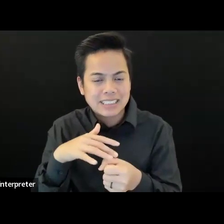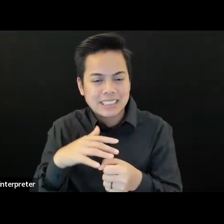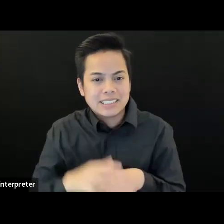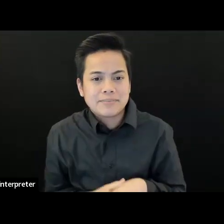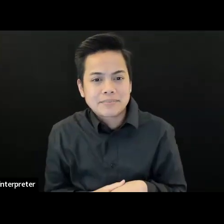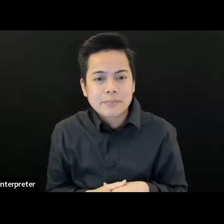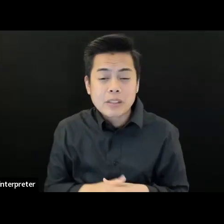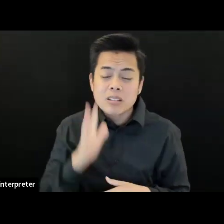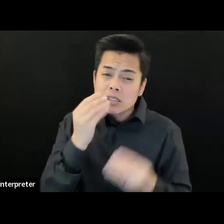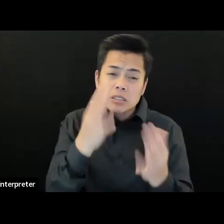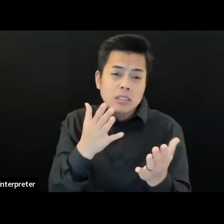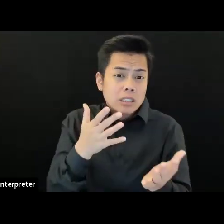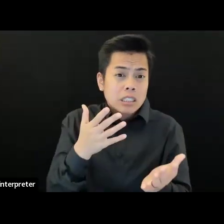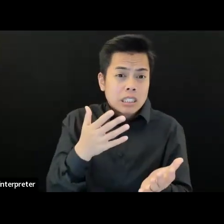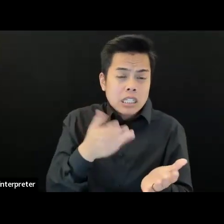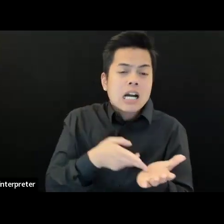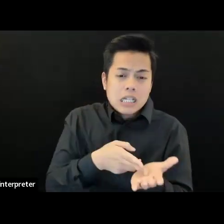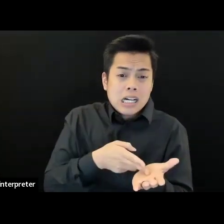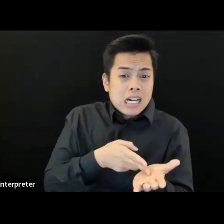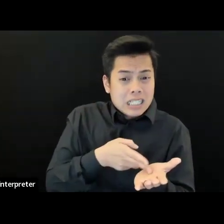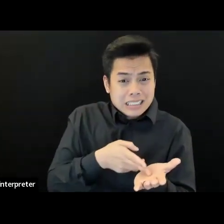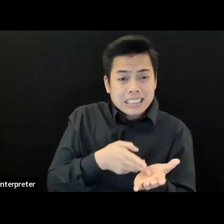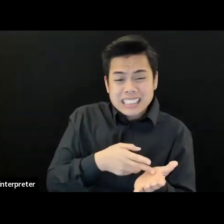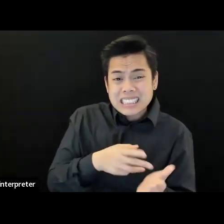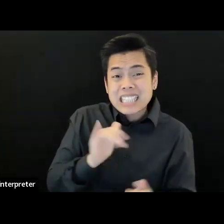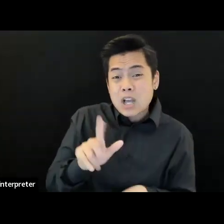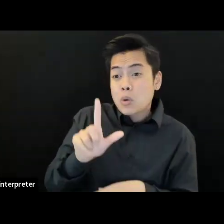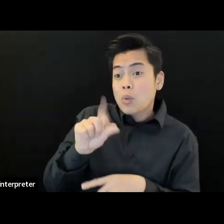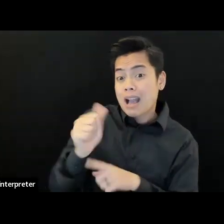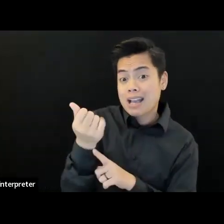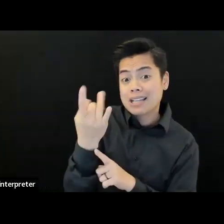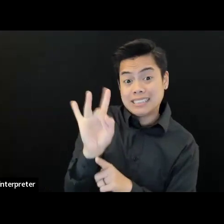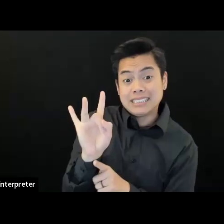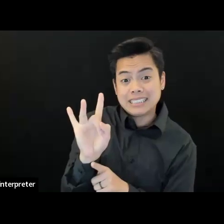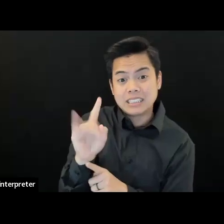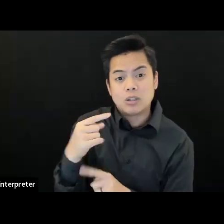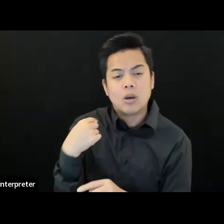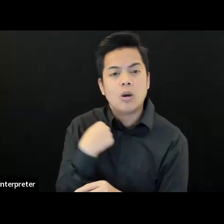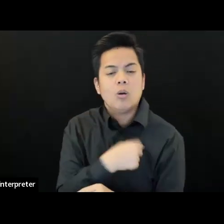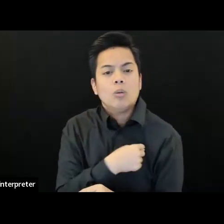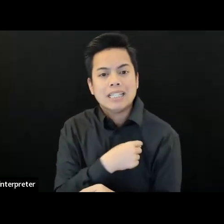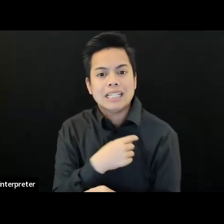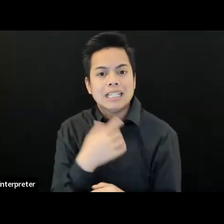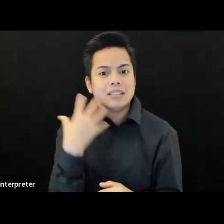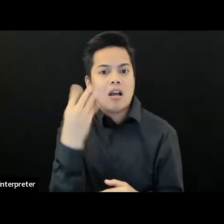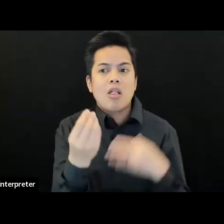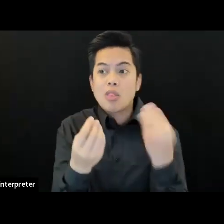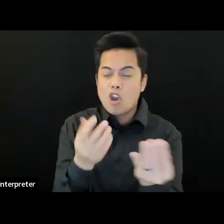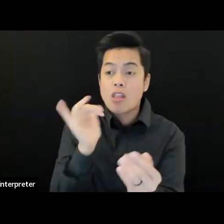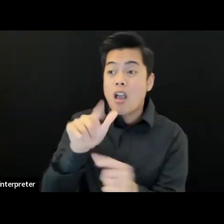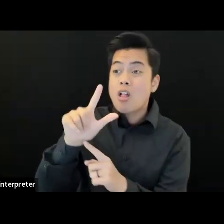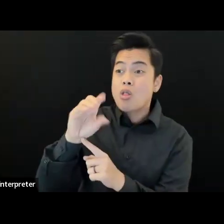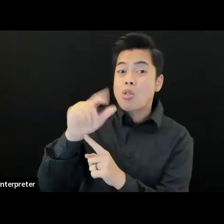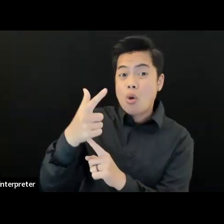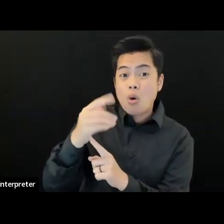in 2018, we were out there and collecting, Longmore was out there collecting feedback from the community. At that point, was like dream big,